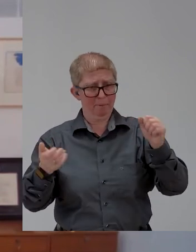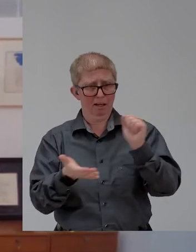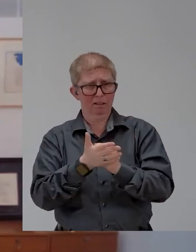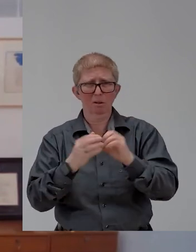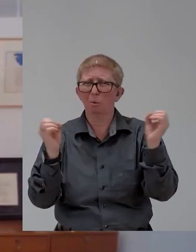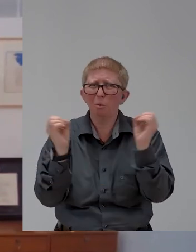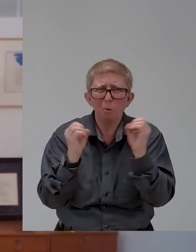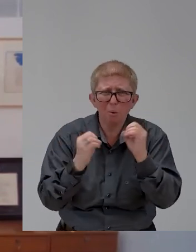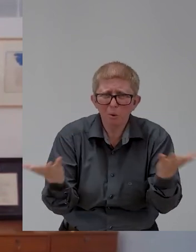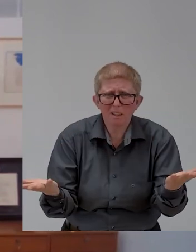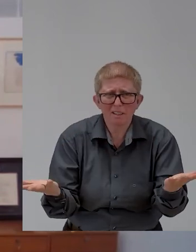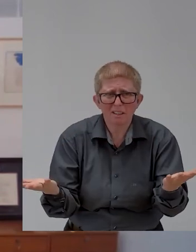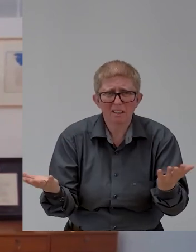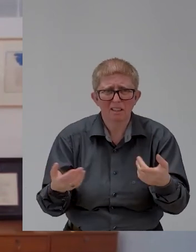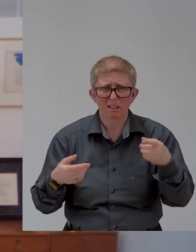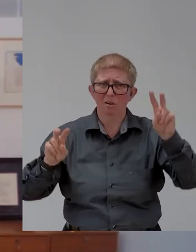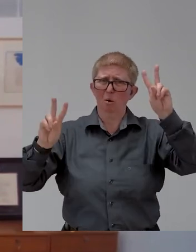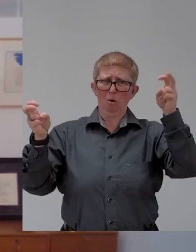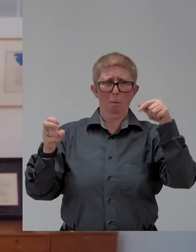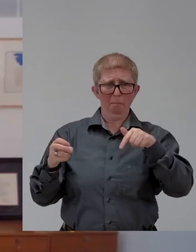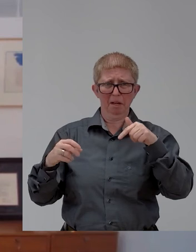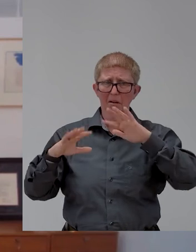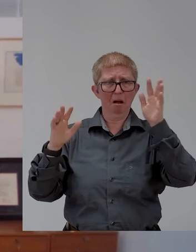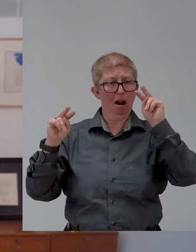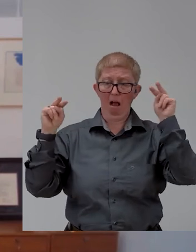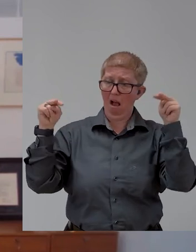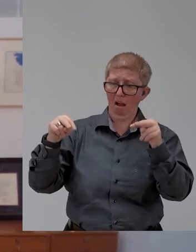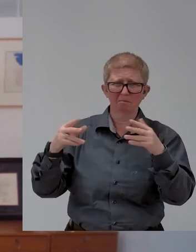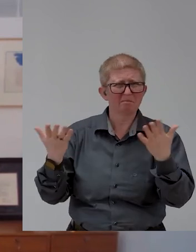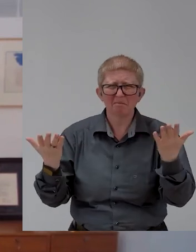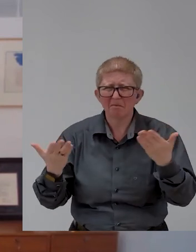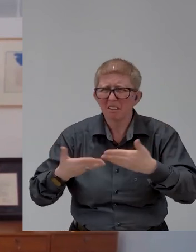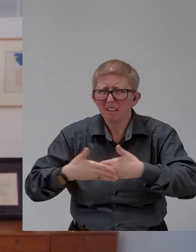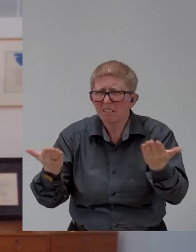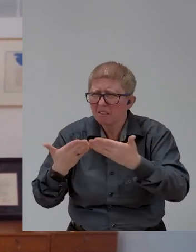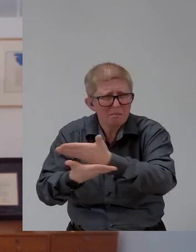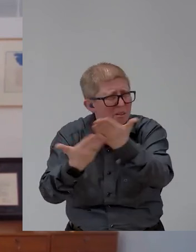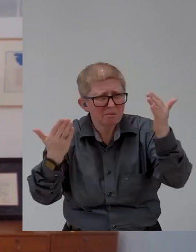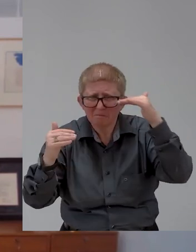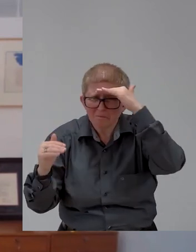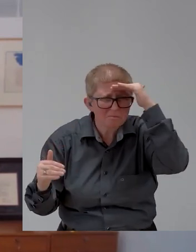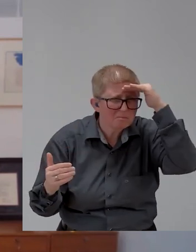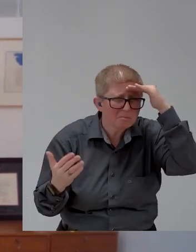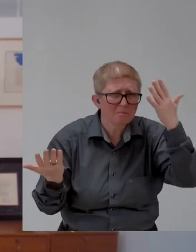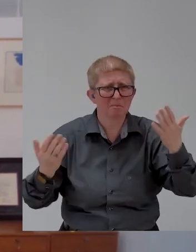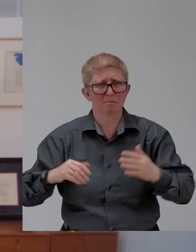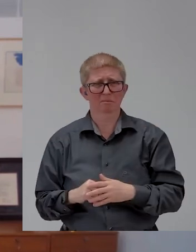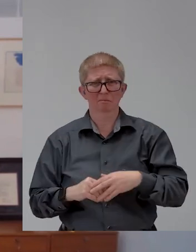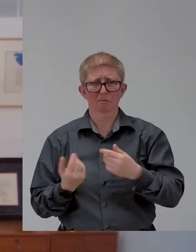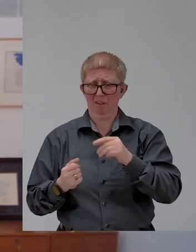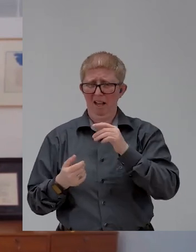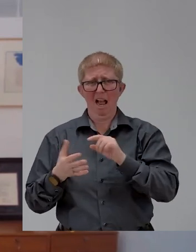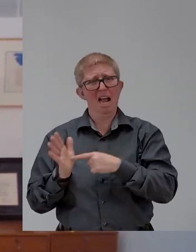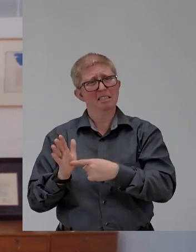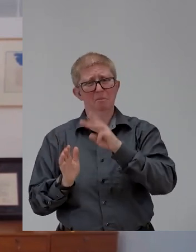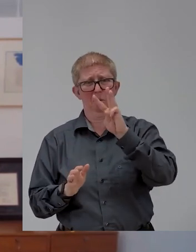topics that generally get a lot of public attention. Things like web accessibility, things about, you mobile phone